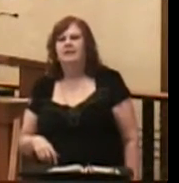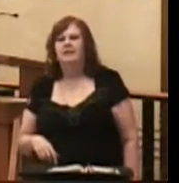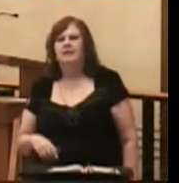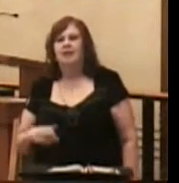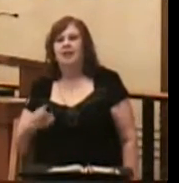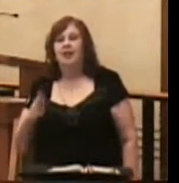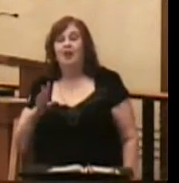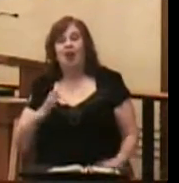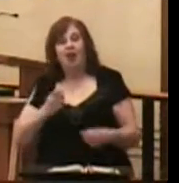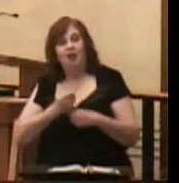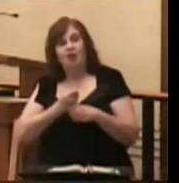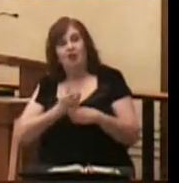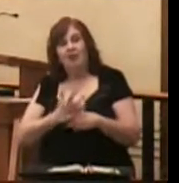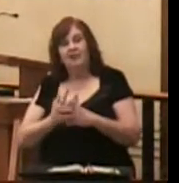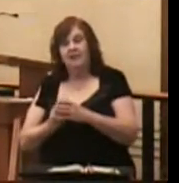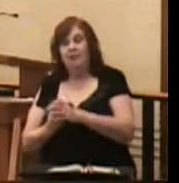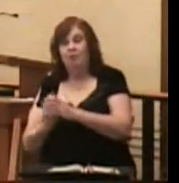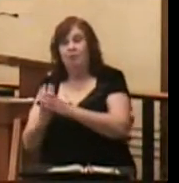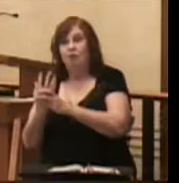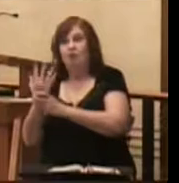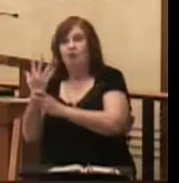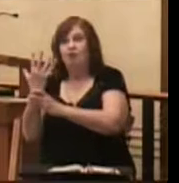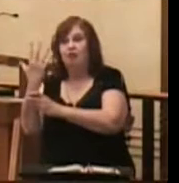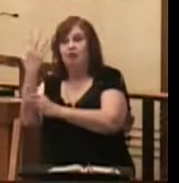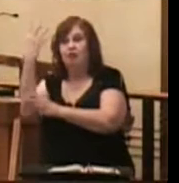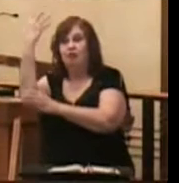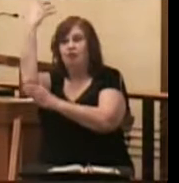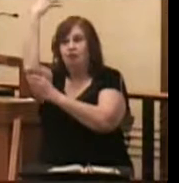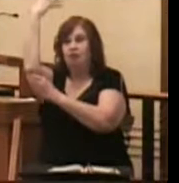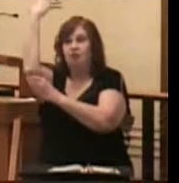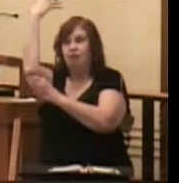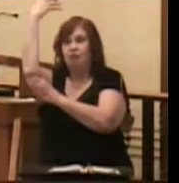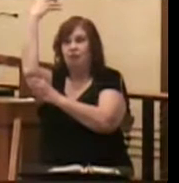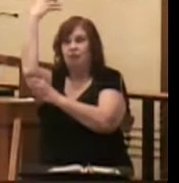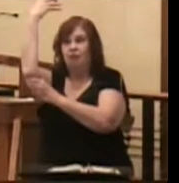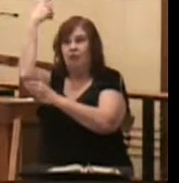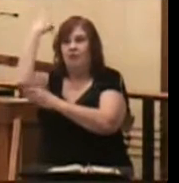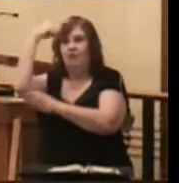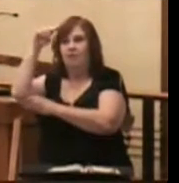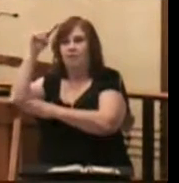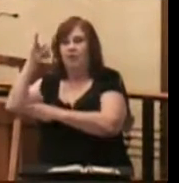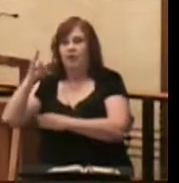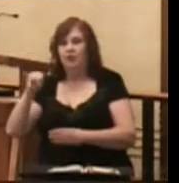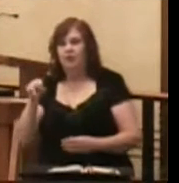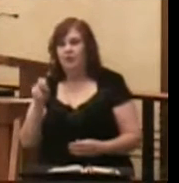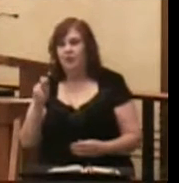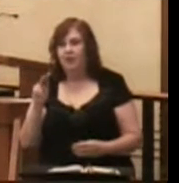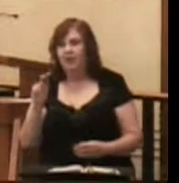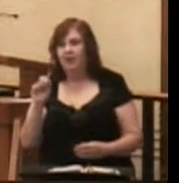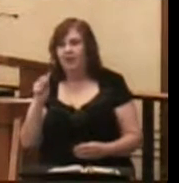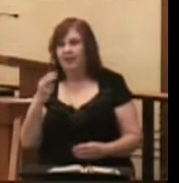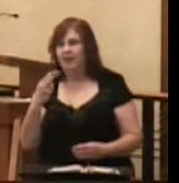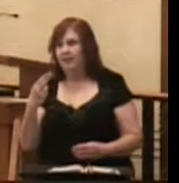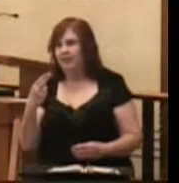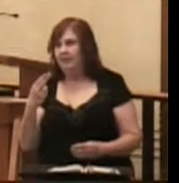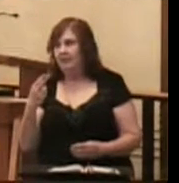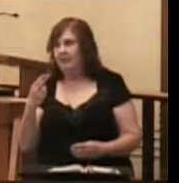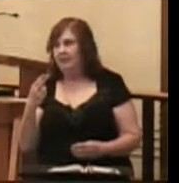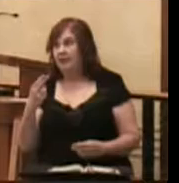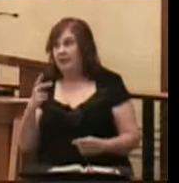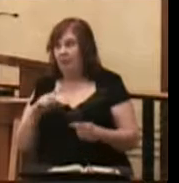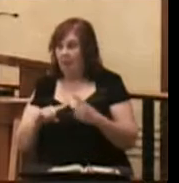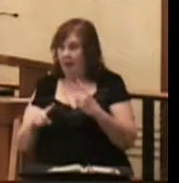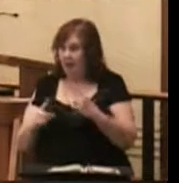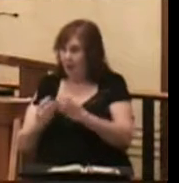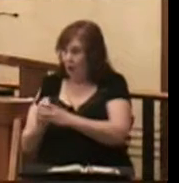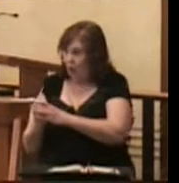God causes a bush to grow, providing shade for Jonah. But just as quickly as